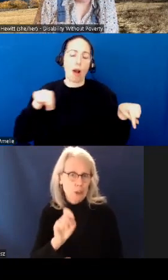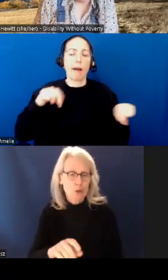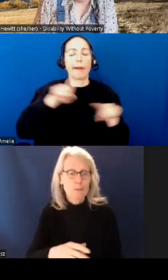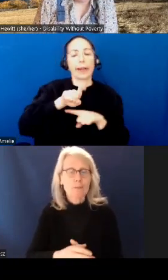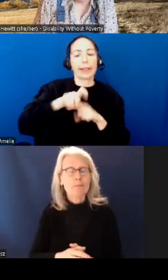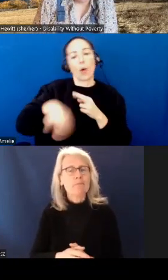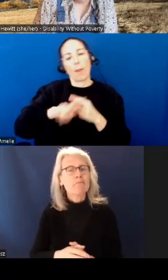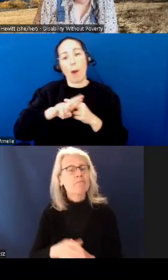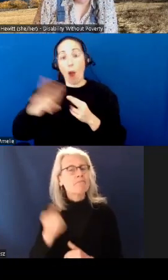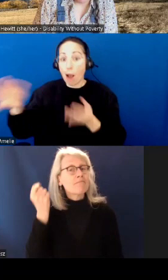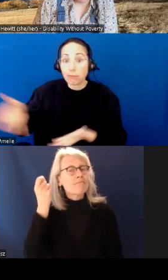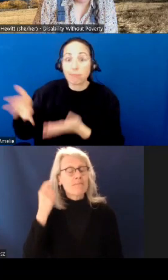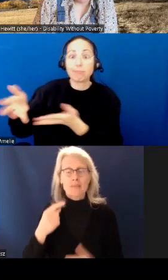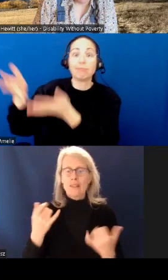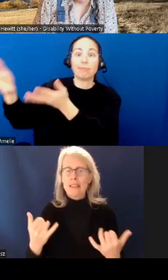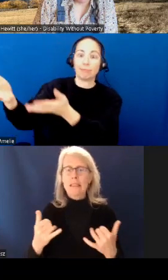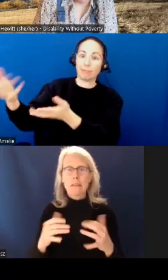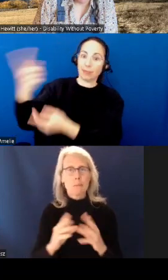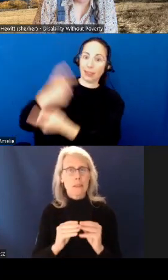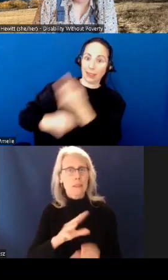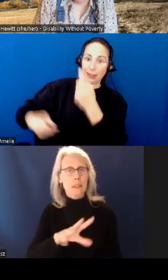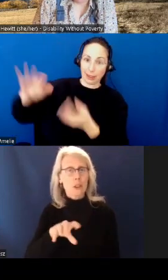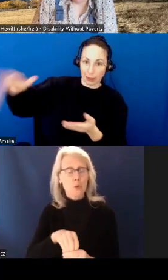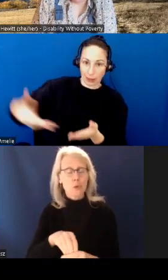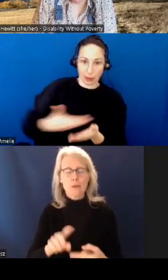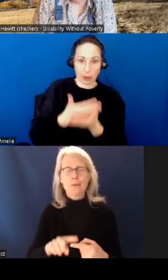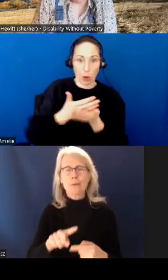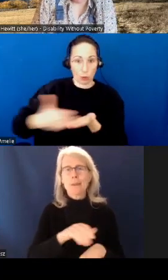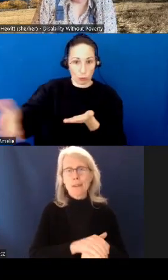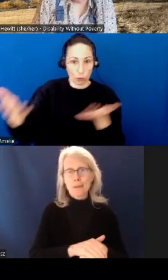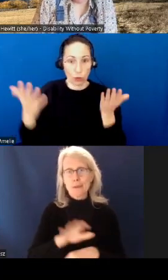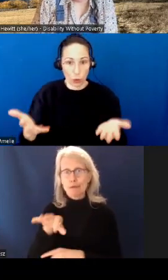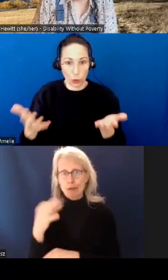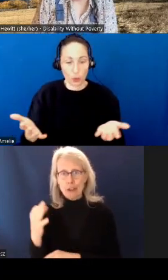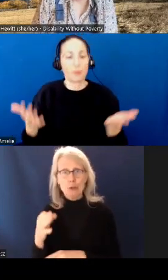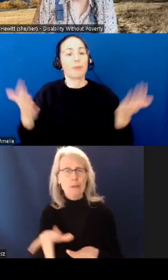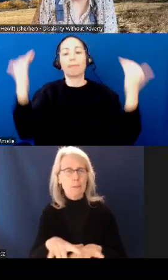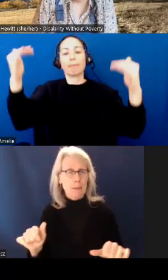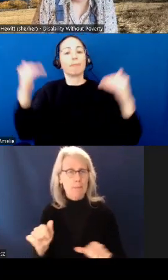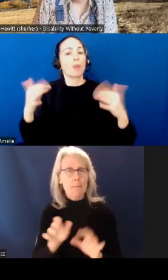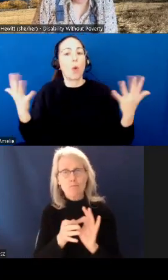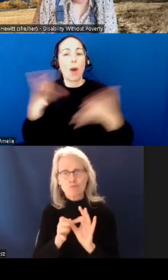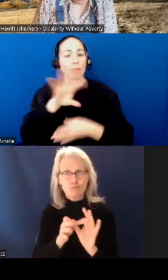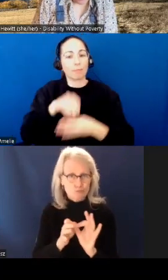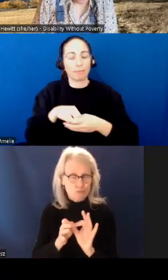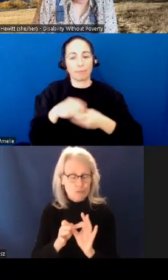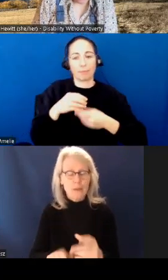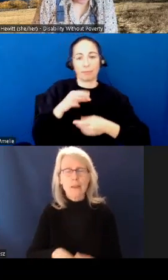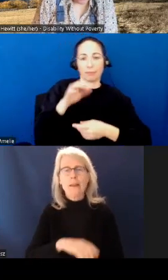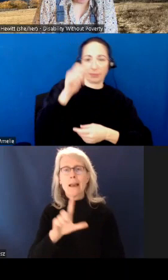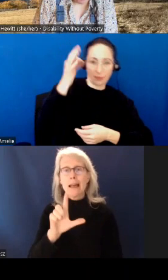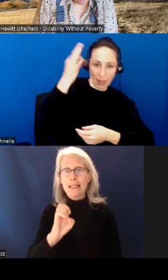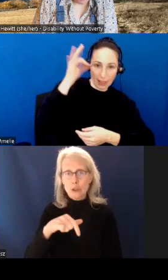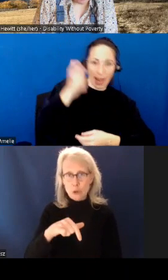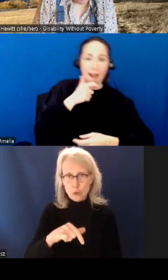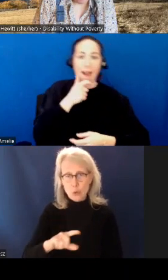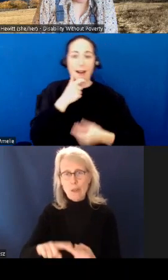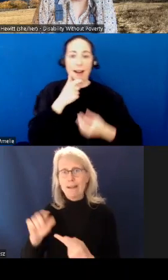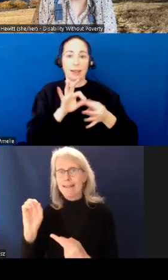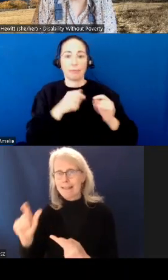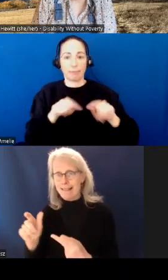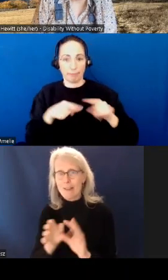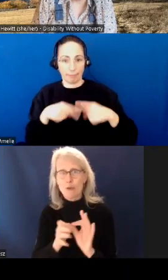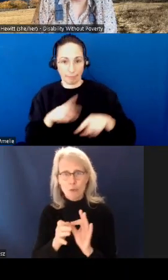today features simultaneous English and French translation, LSQ and ASL interpretation,